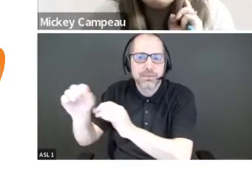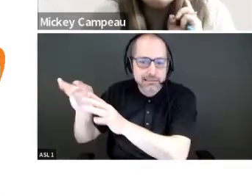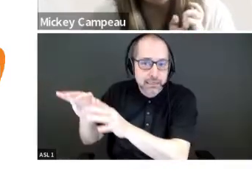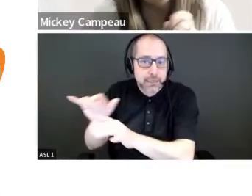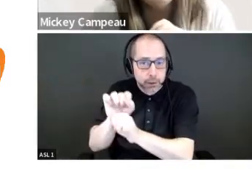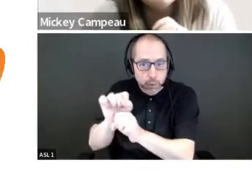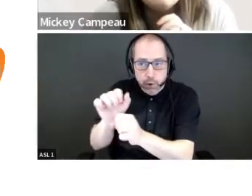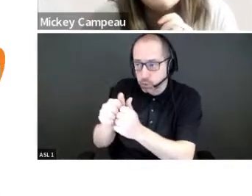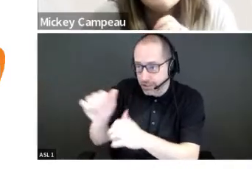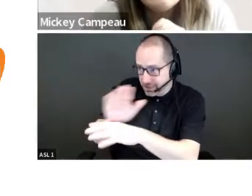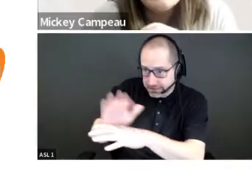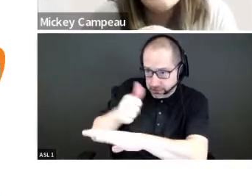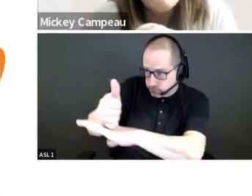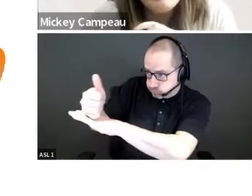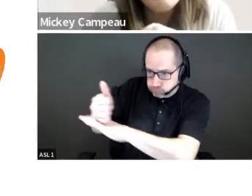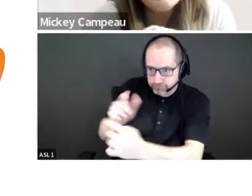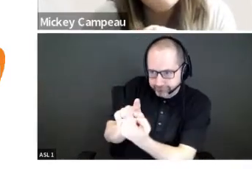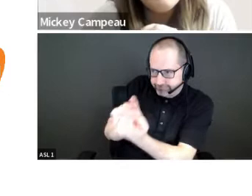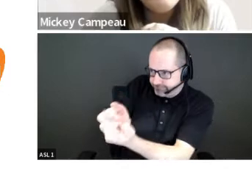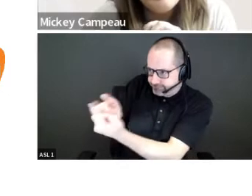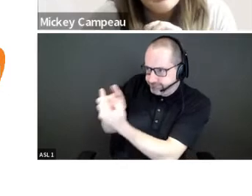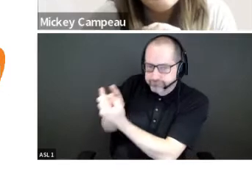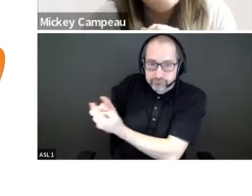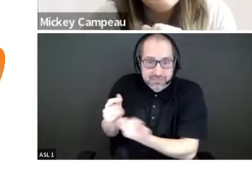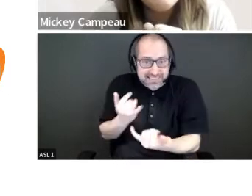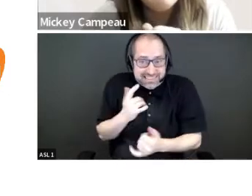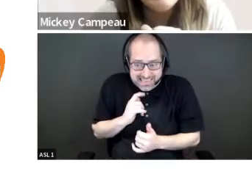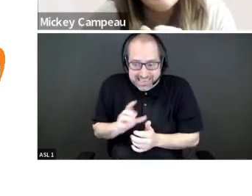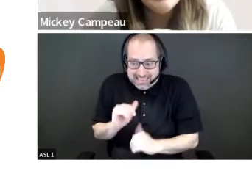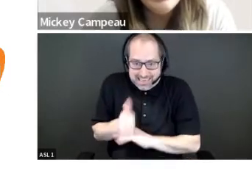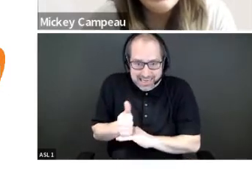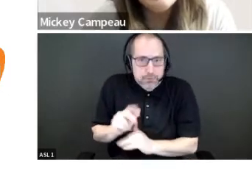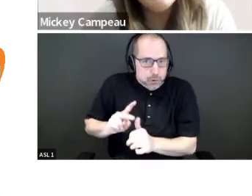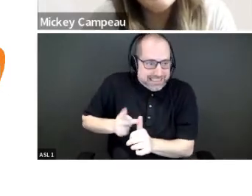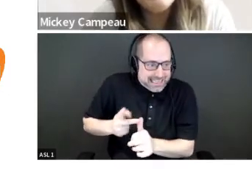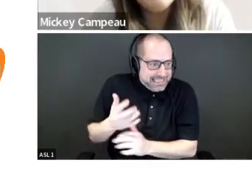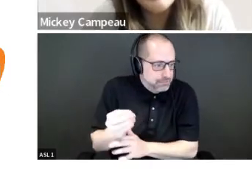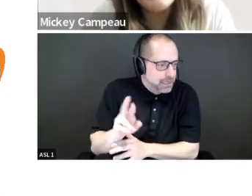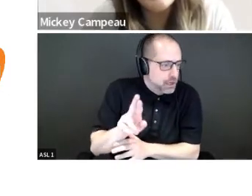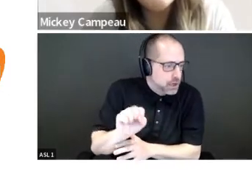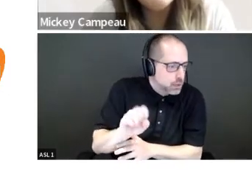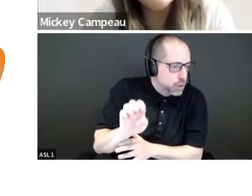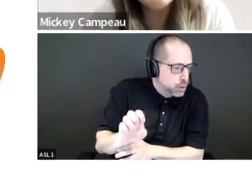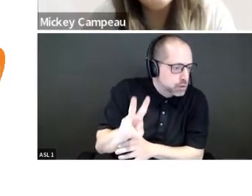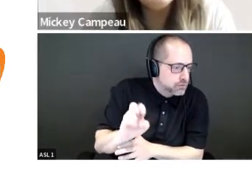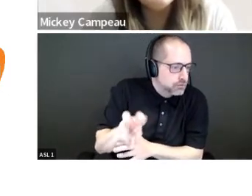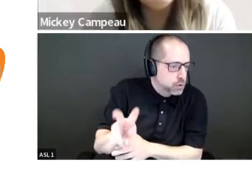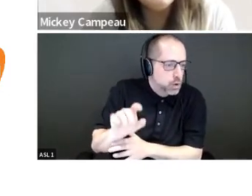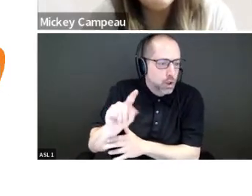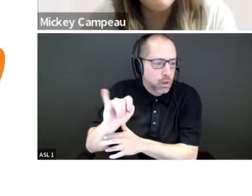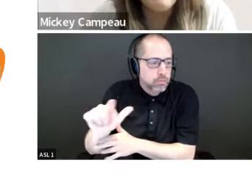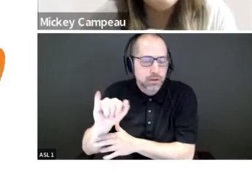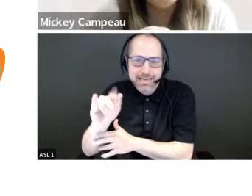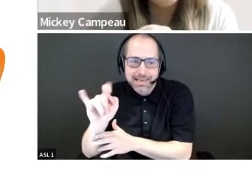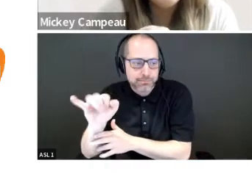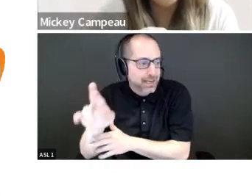entrepreneurs has led her to launch her second company, which is Roseview Global Incubator. And she works with international entrepreneurs through the startup